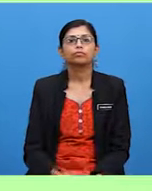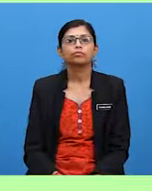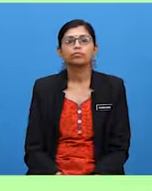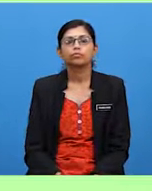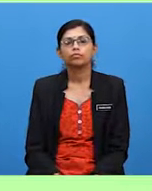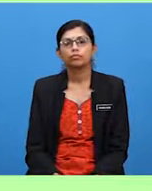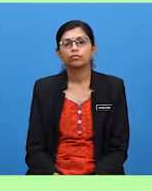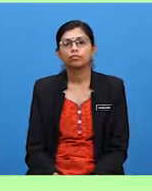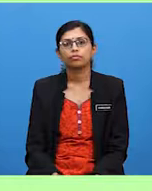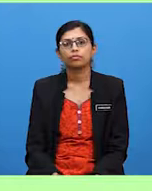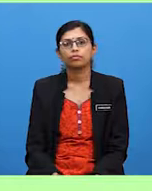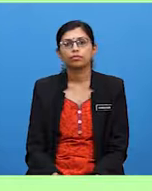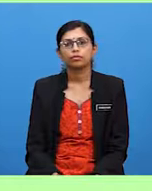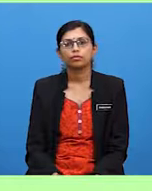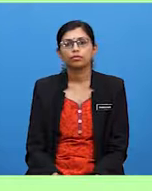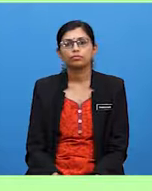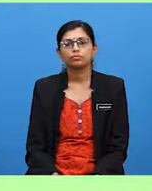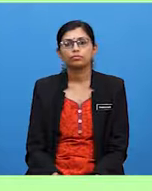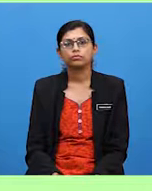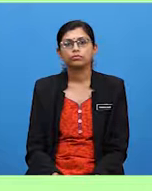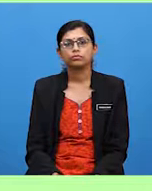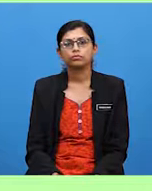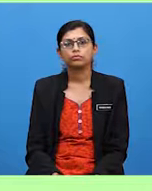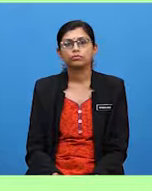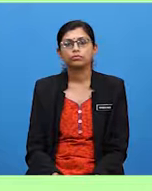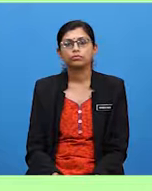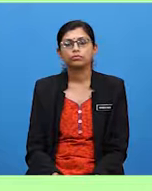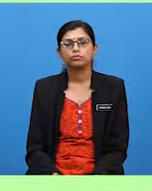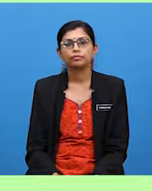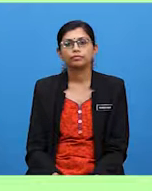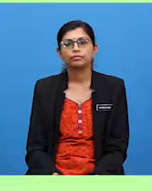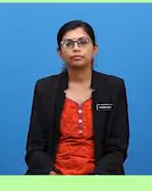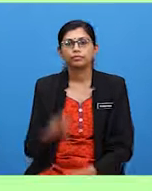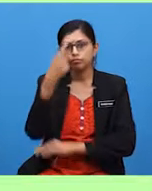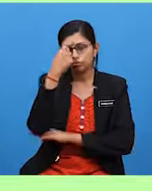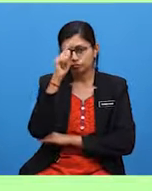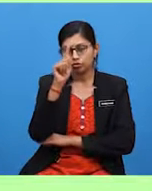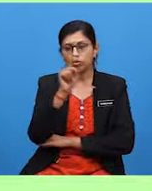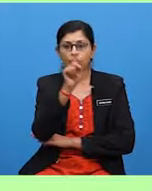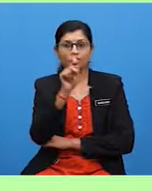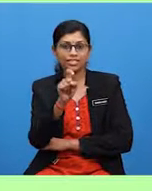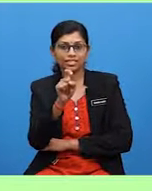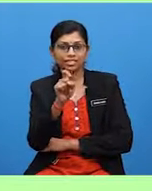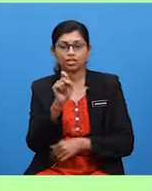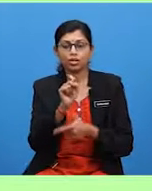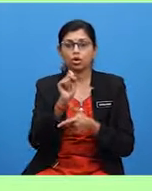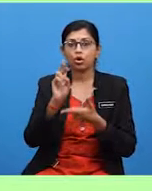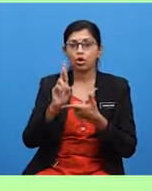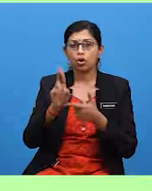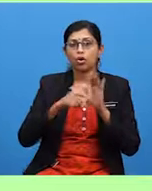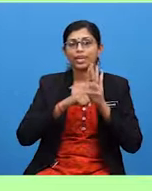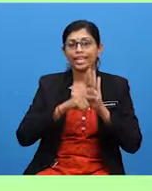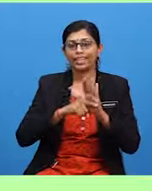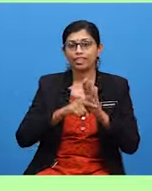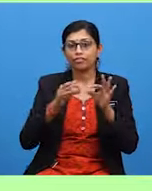sentences and questions. In use any with plural countable nouns and uncountable